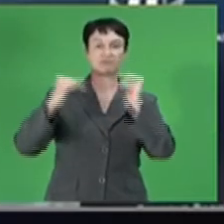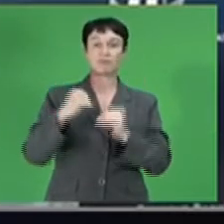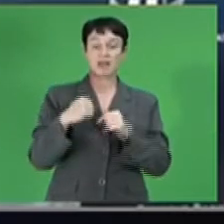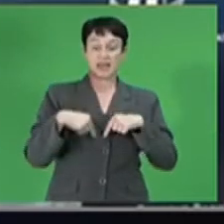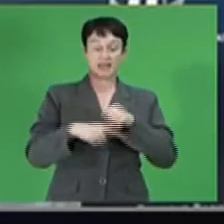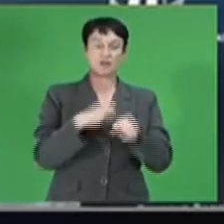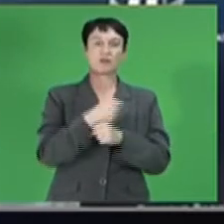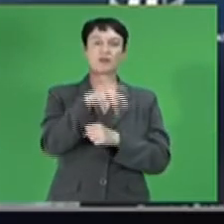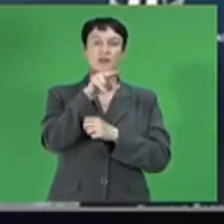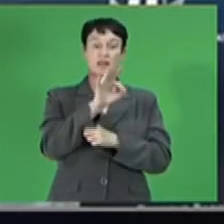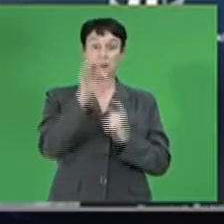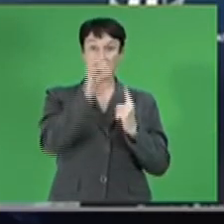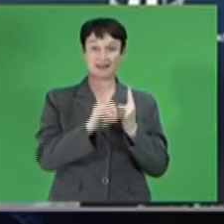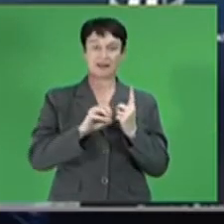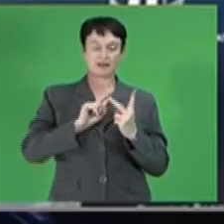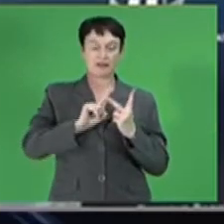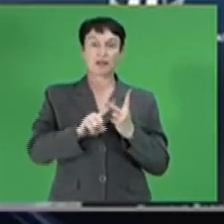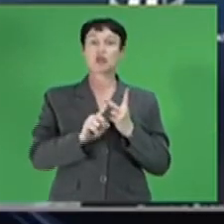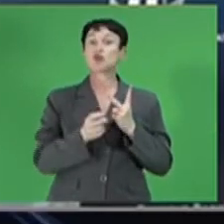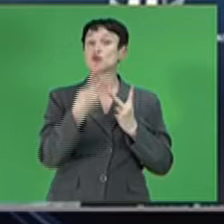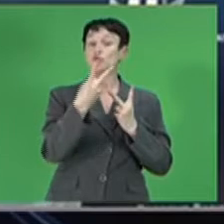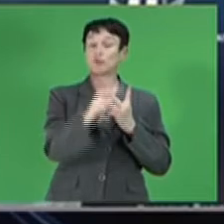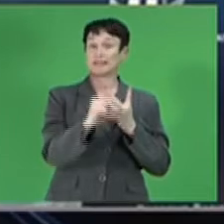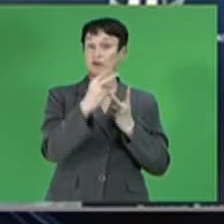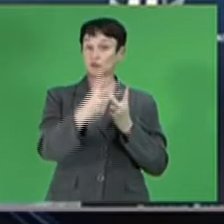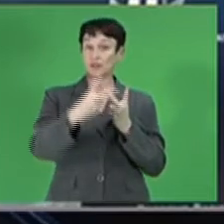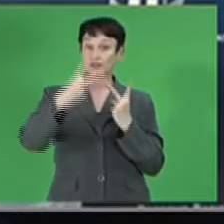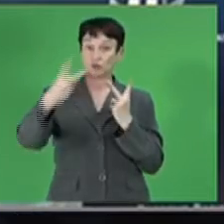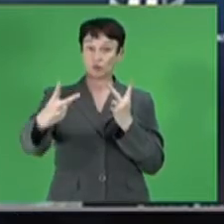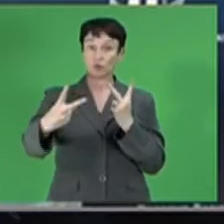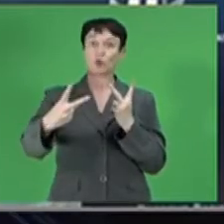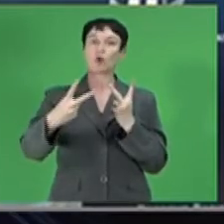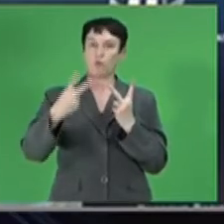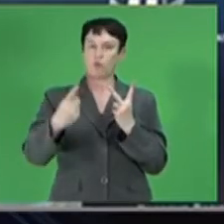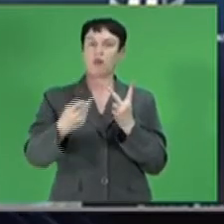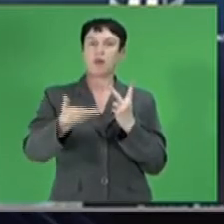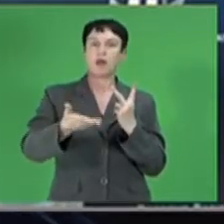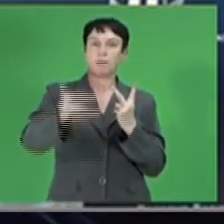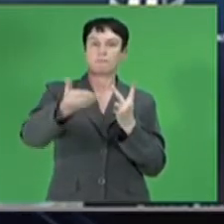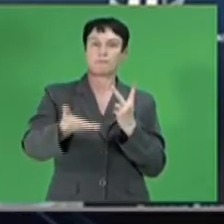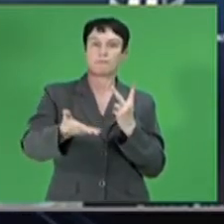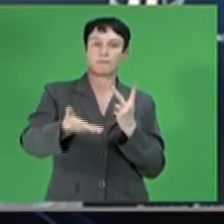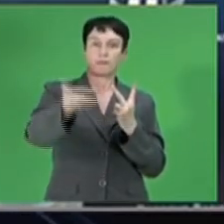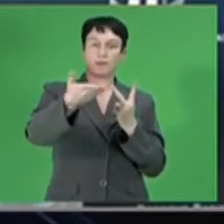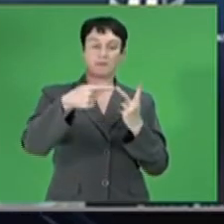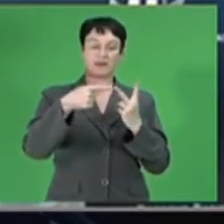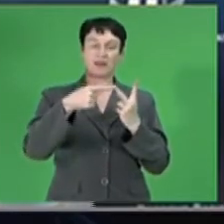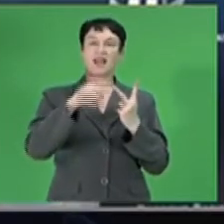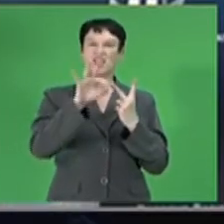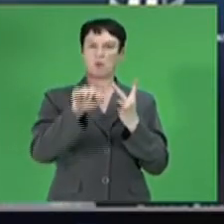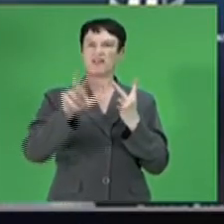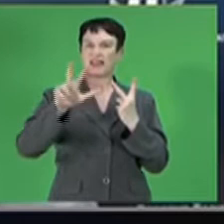.8% in 2022. Core inflation is expected to be 4.3% in 2023,